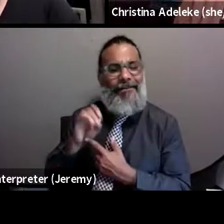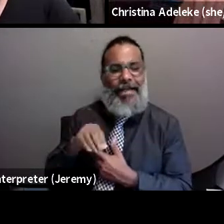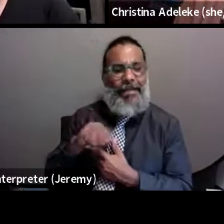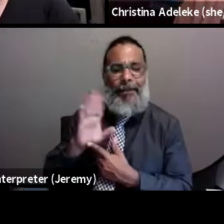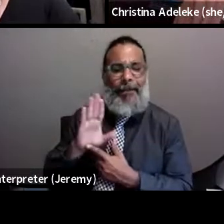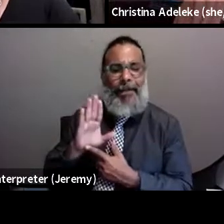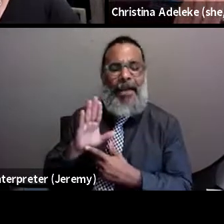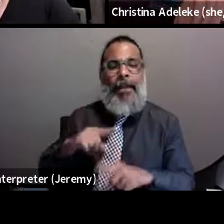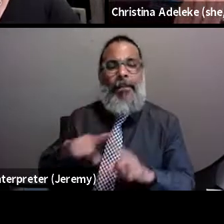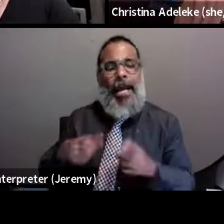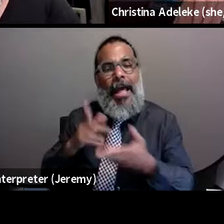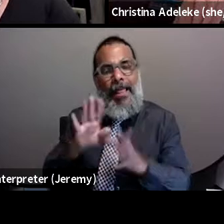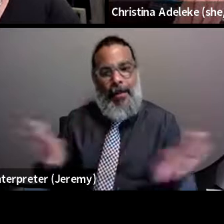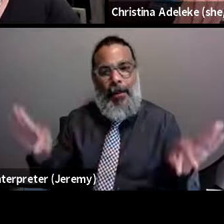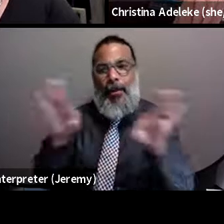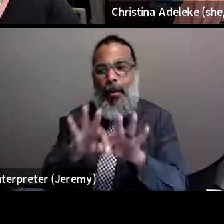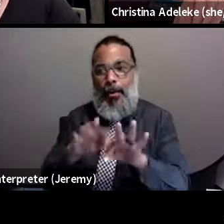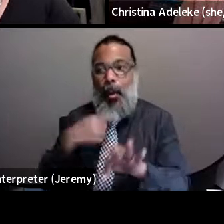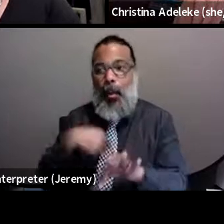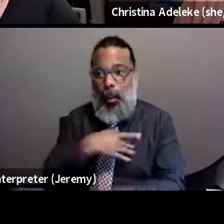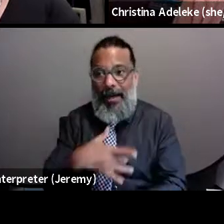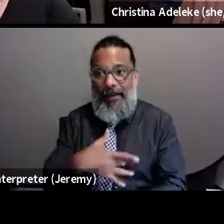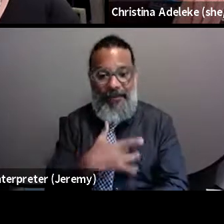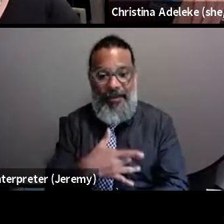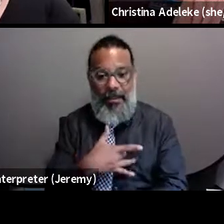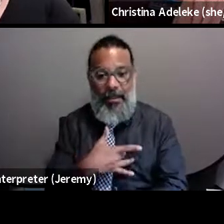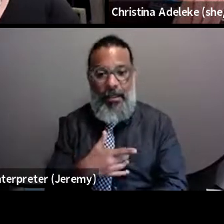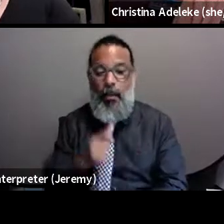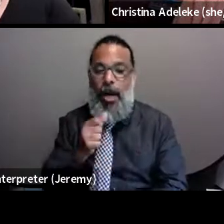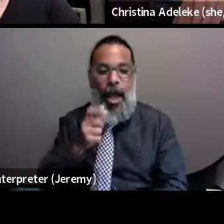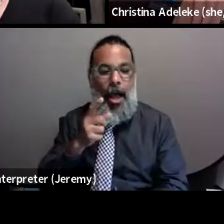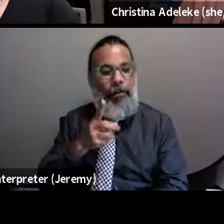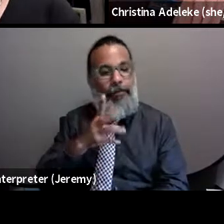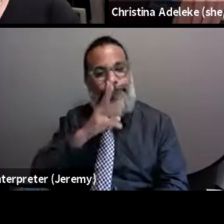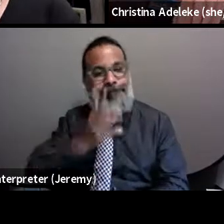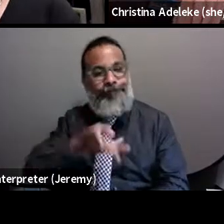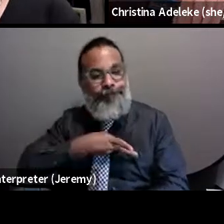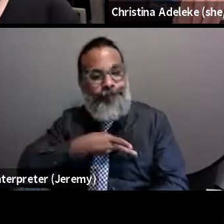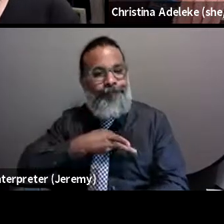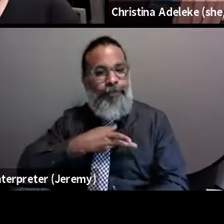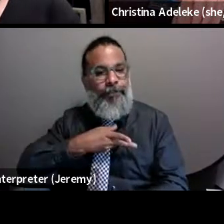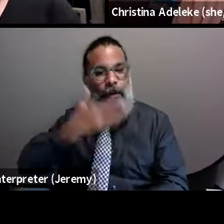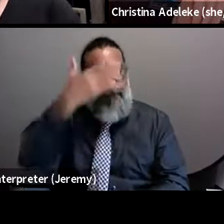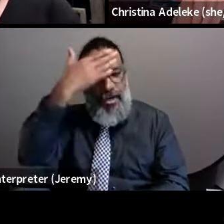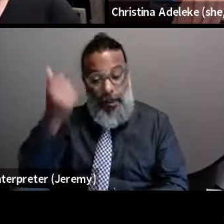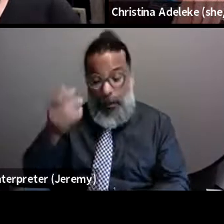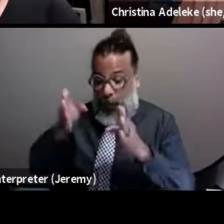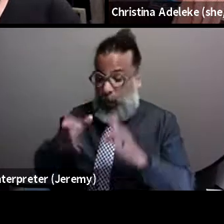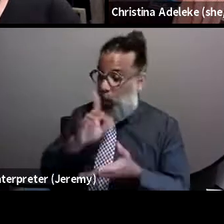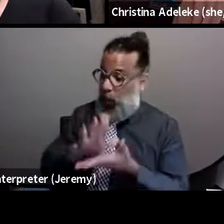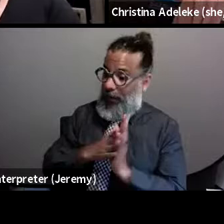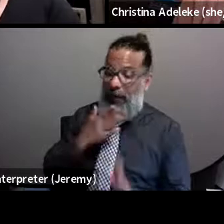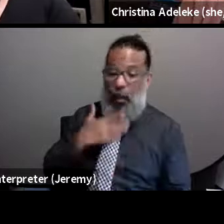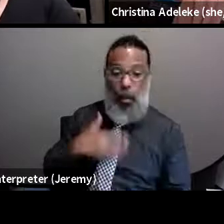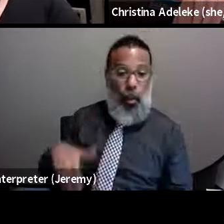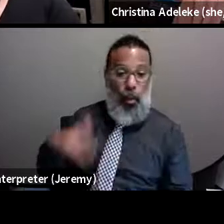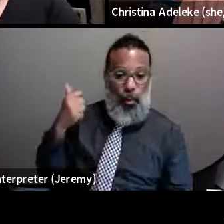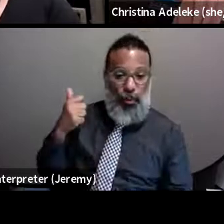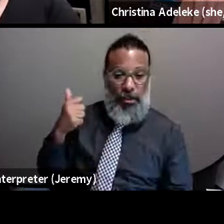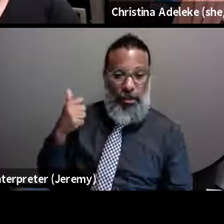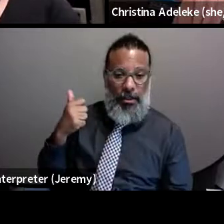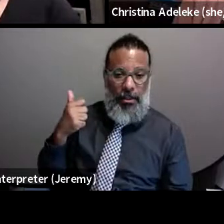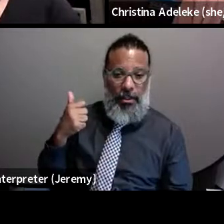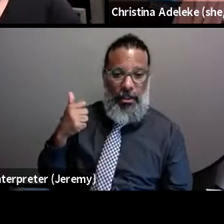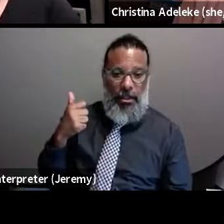I think it is important that we feel that we're not forgetting the person aging with HIV, you know, and that as